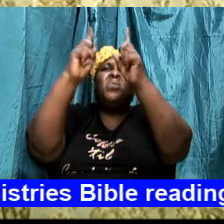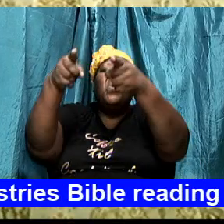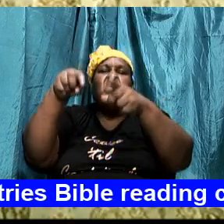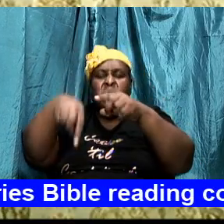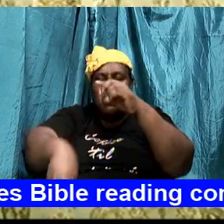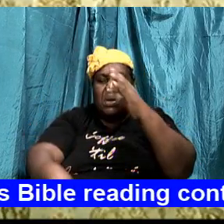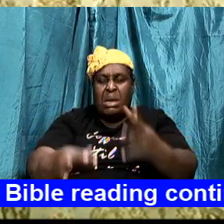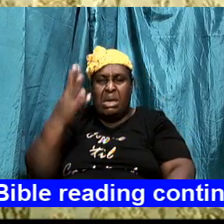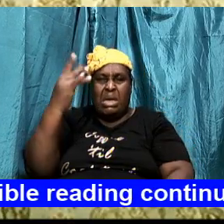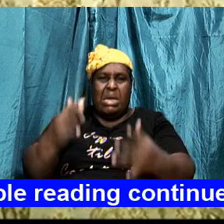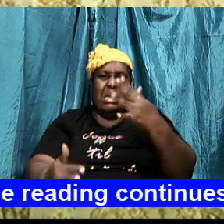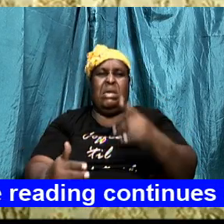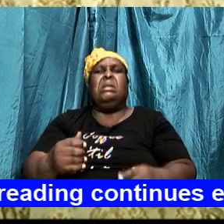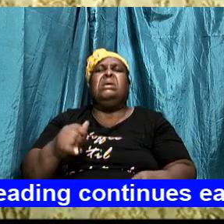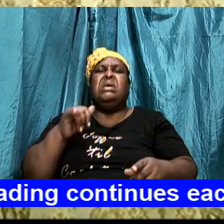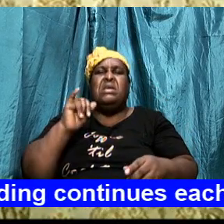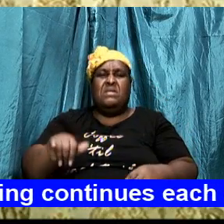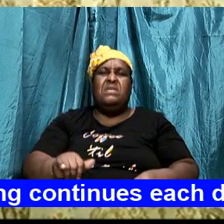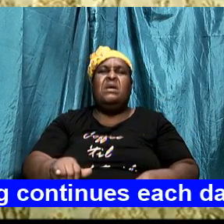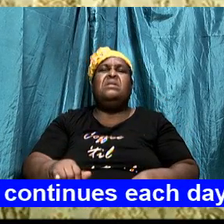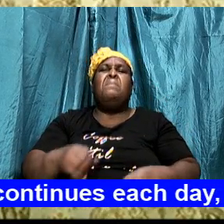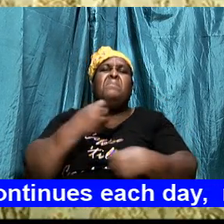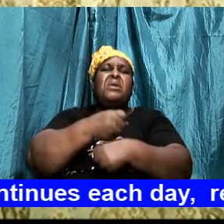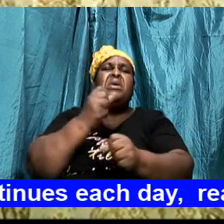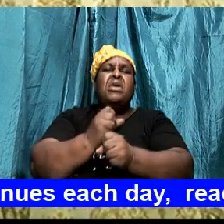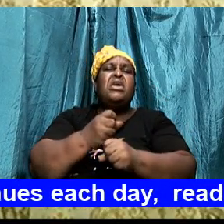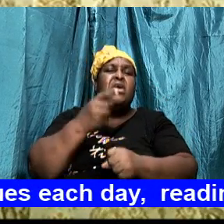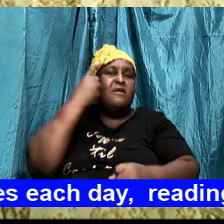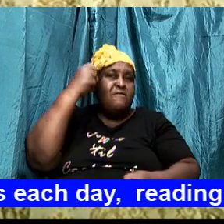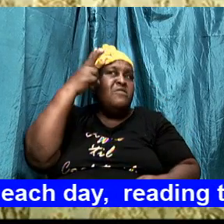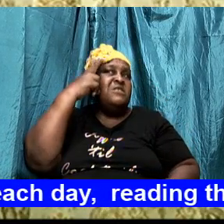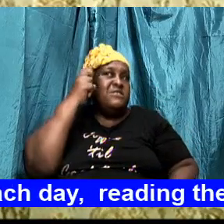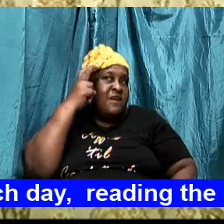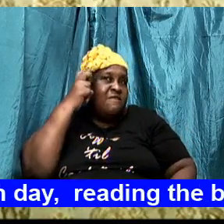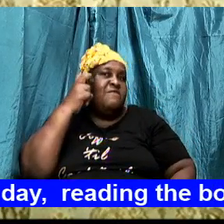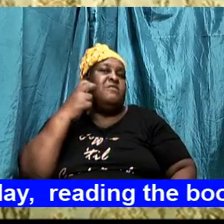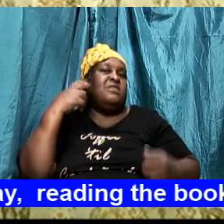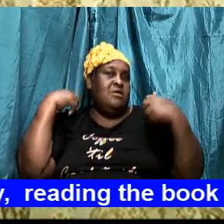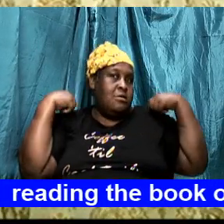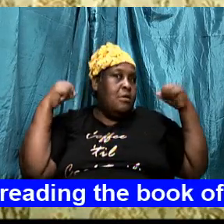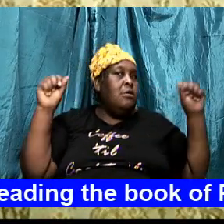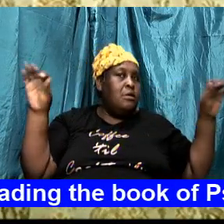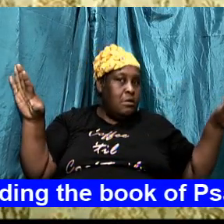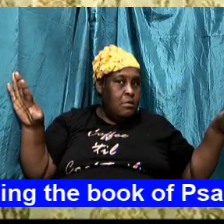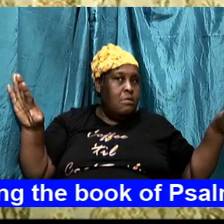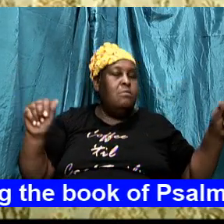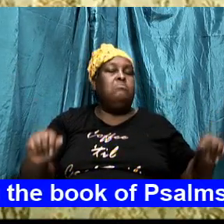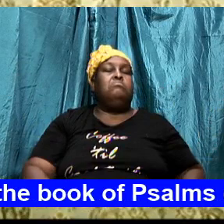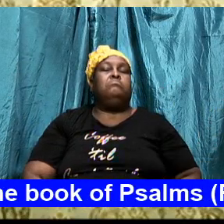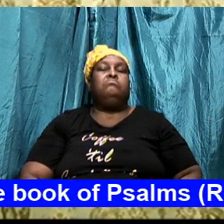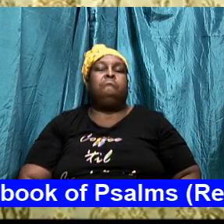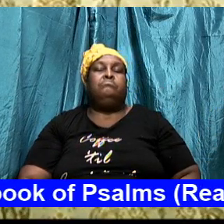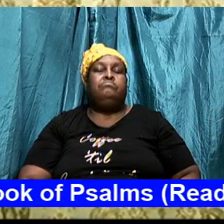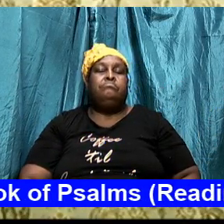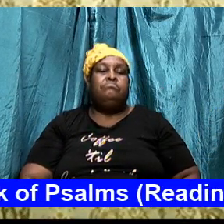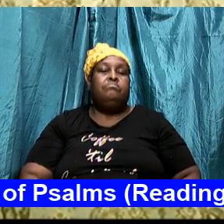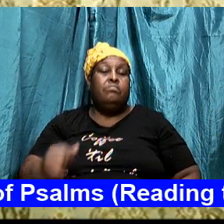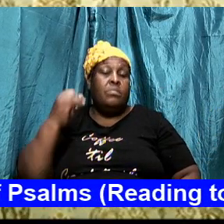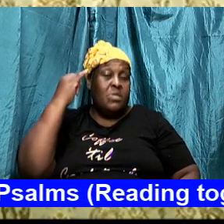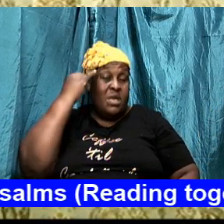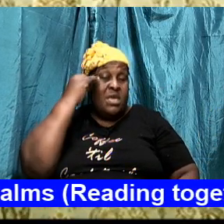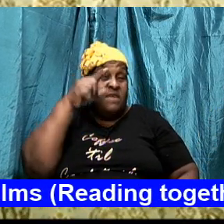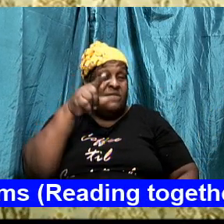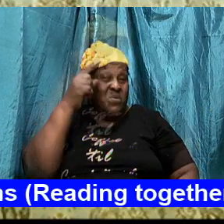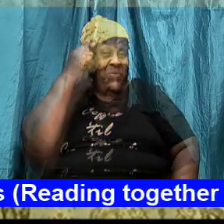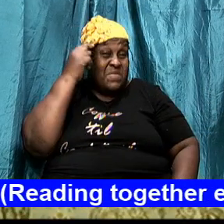for him. And he is not going to relent. He is not going to let up. But he is going to be at you. And if you think that you